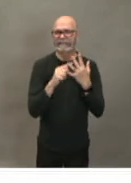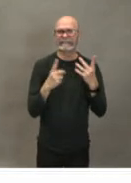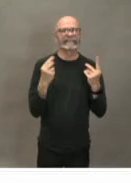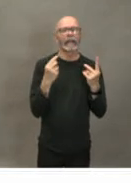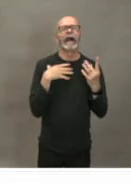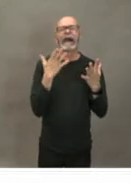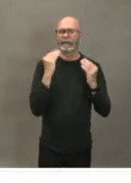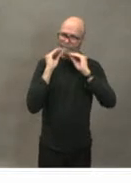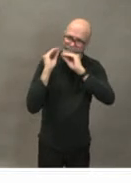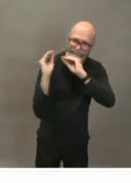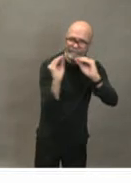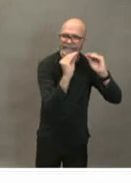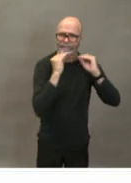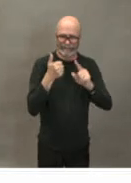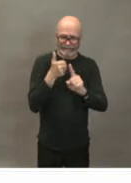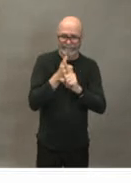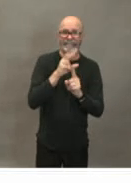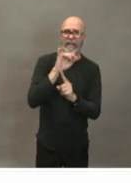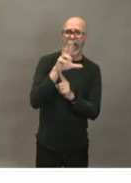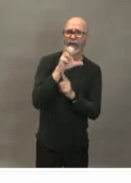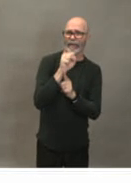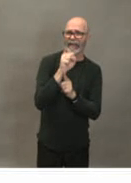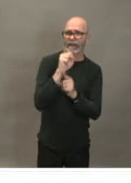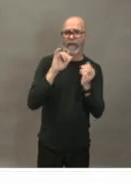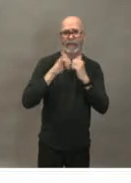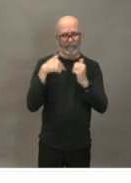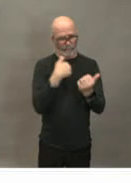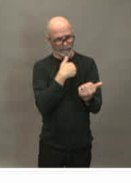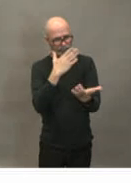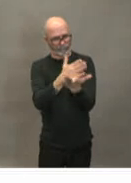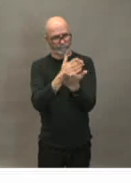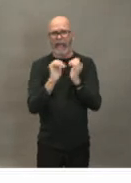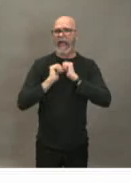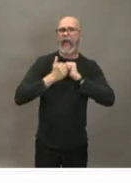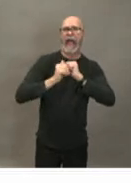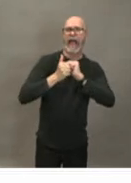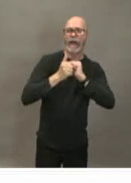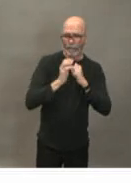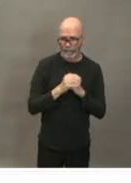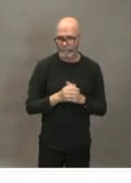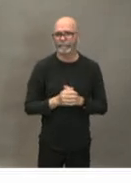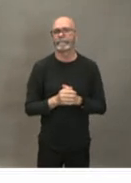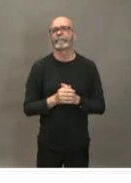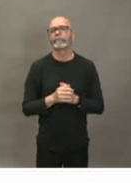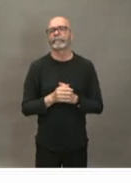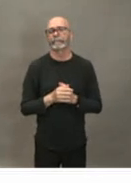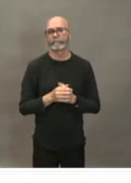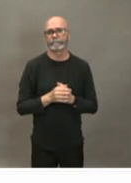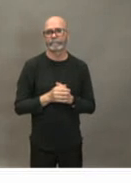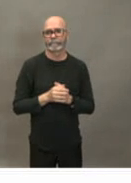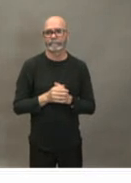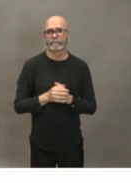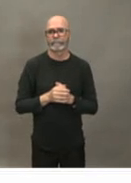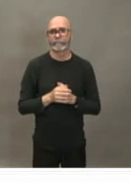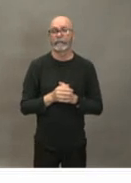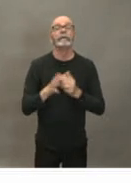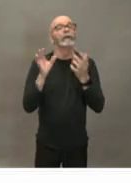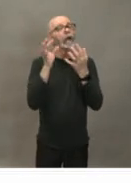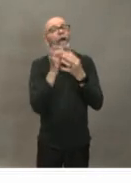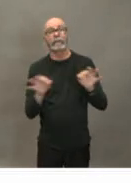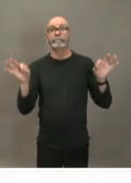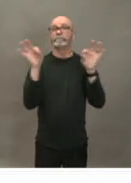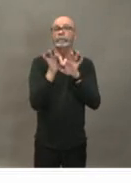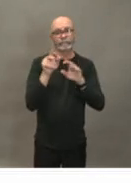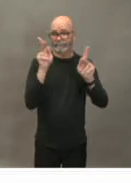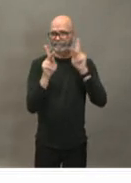understanding how we can interrupt that transmission. So I'm going to get a little bit technical out but I think it's really important that people understand actually how this